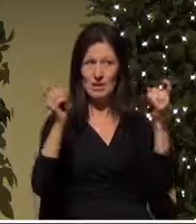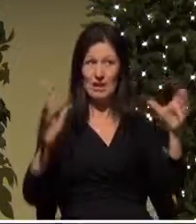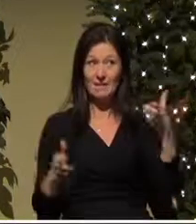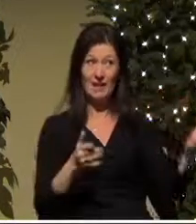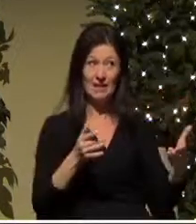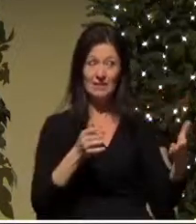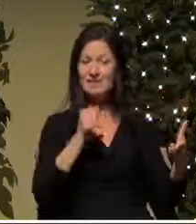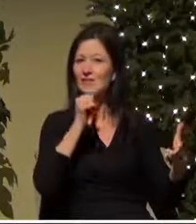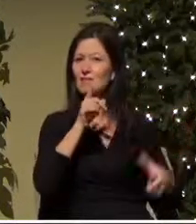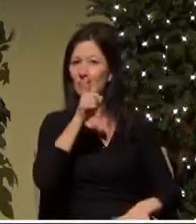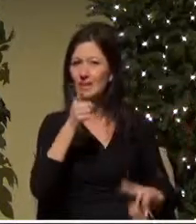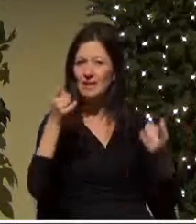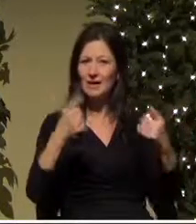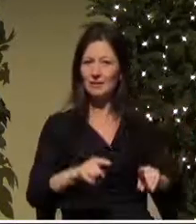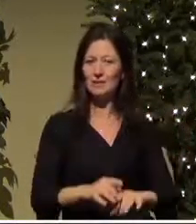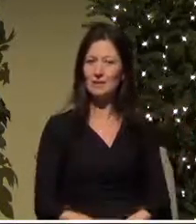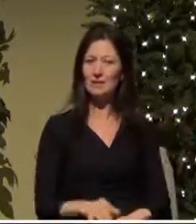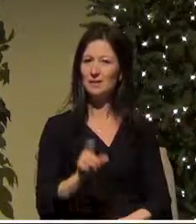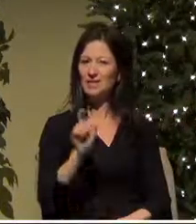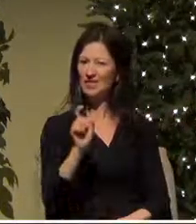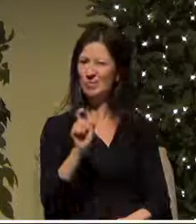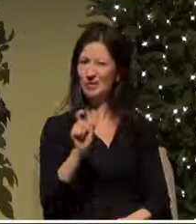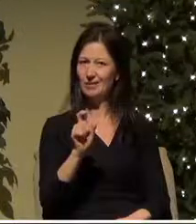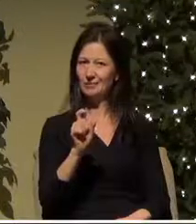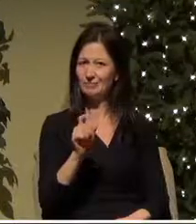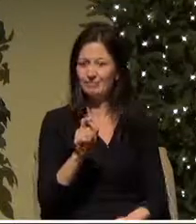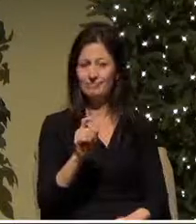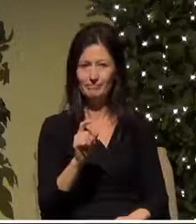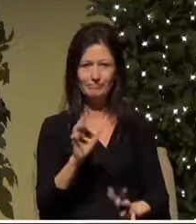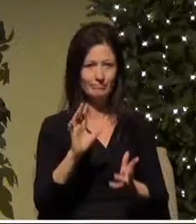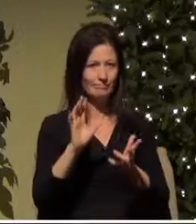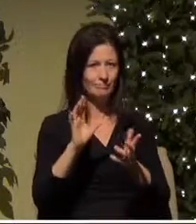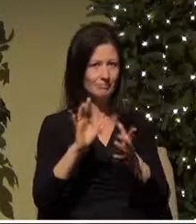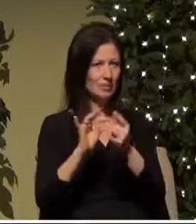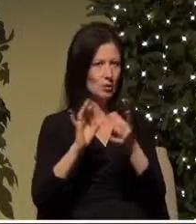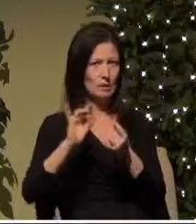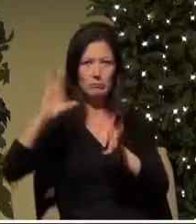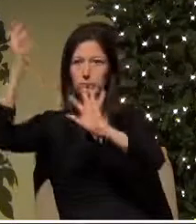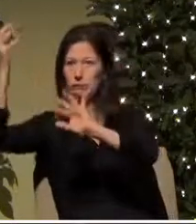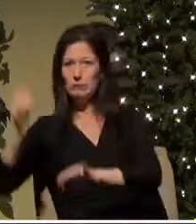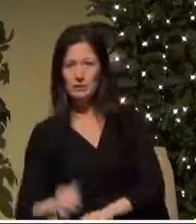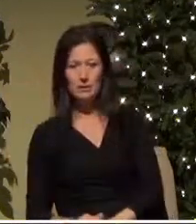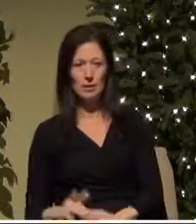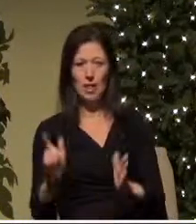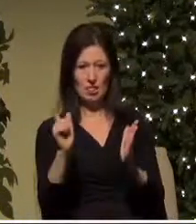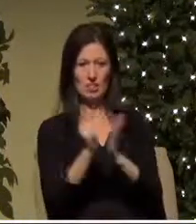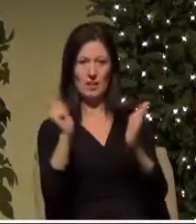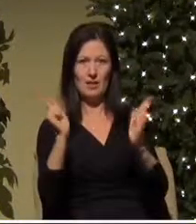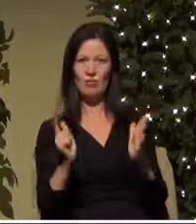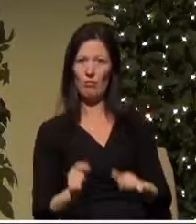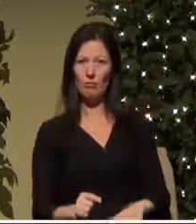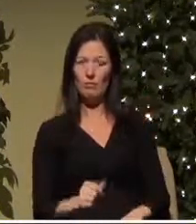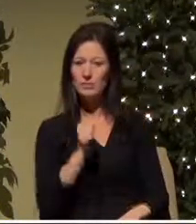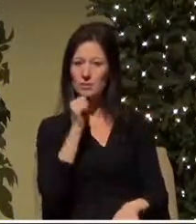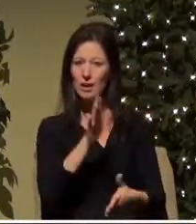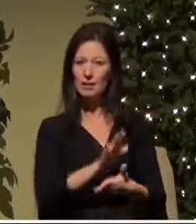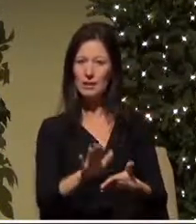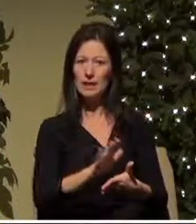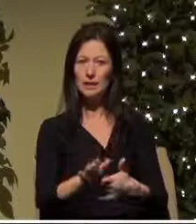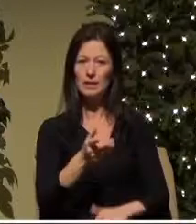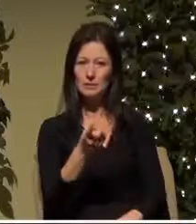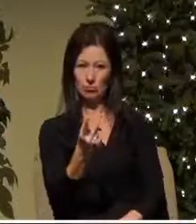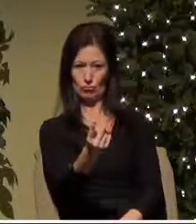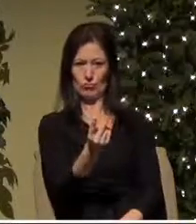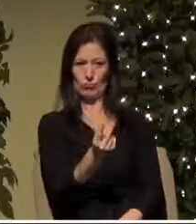because this is a scandal in the family this is a breaking of the law this is uncleanliness at their door that